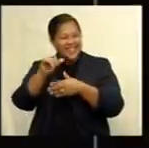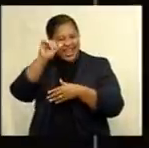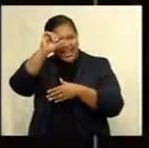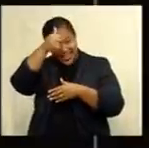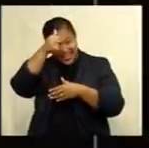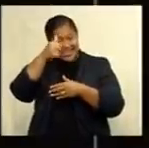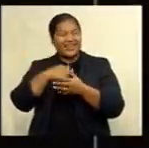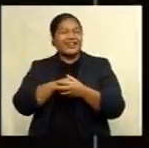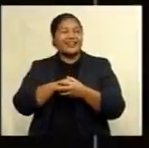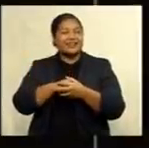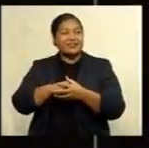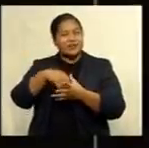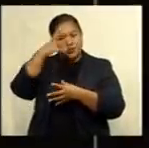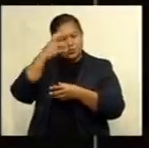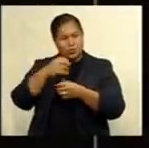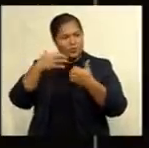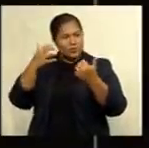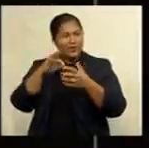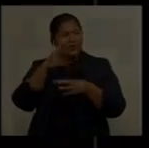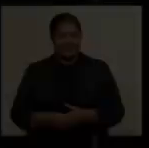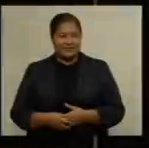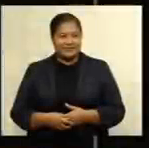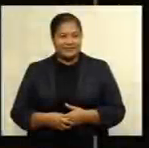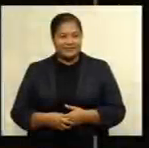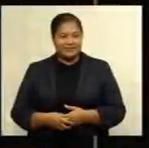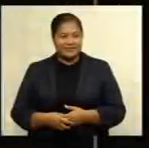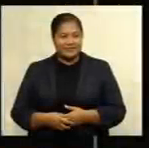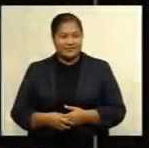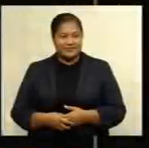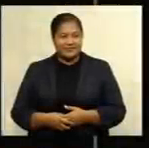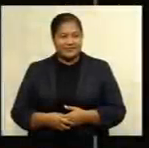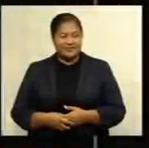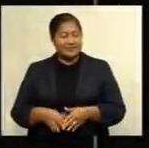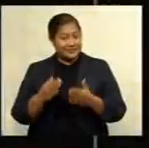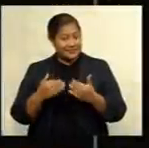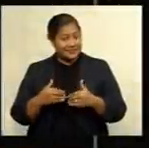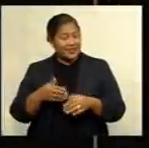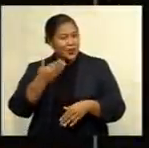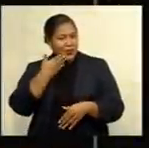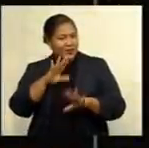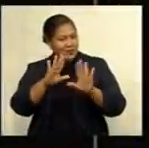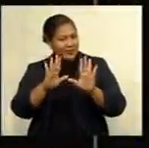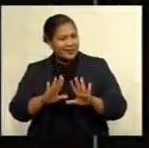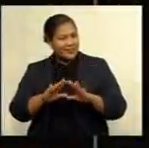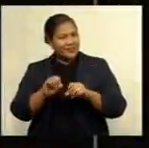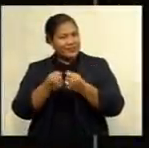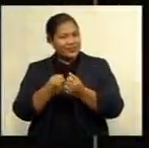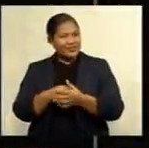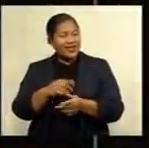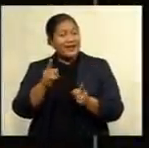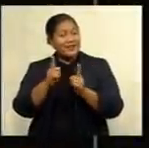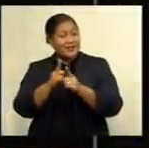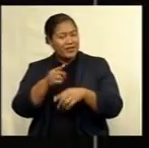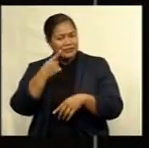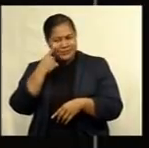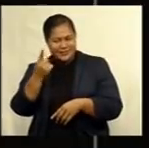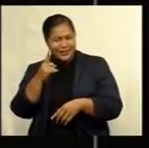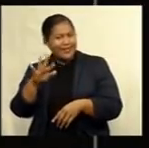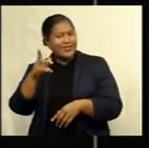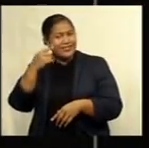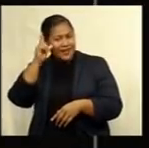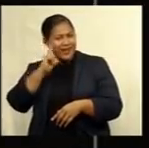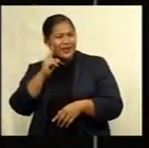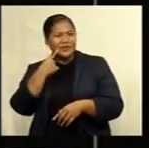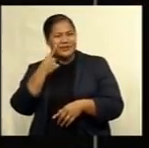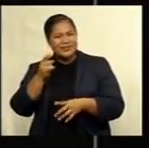total after they were asked to bat first. And coming up in Wey and in wonderful after the break, meet the lady who builds luxury